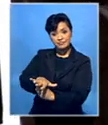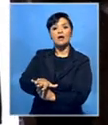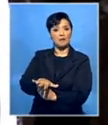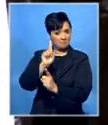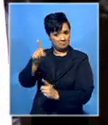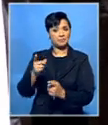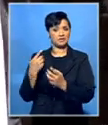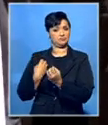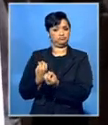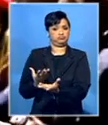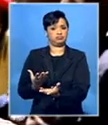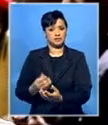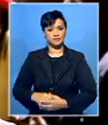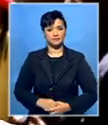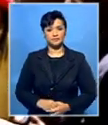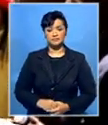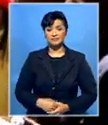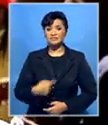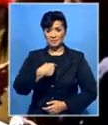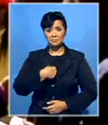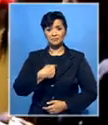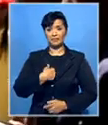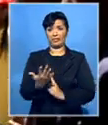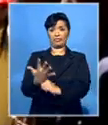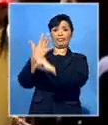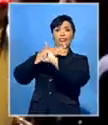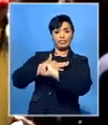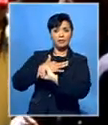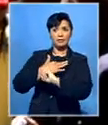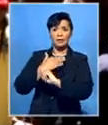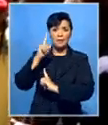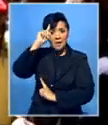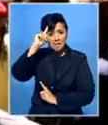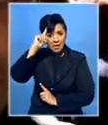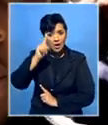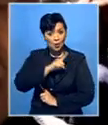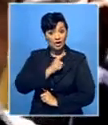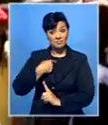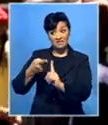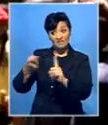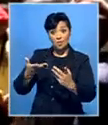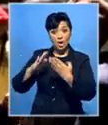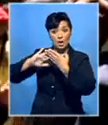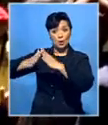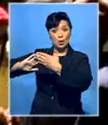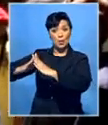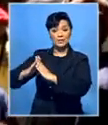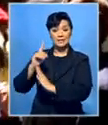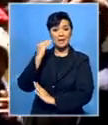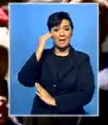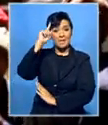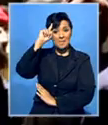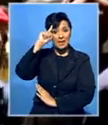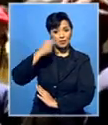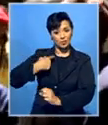Capetonians have weighed in. I'm a victim of racism daily because I come from a township where us as the